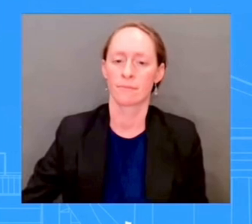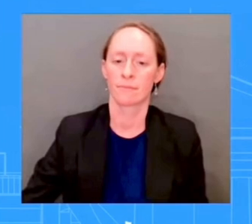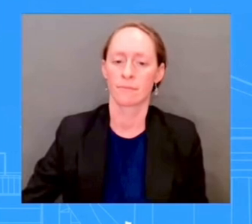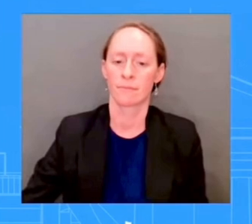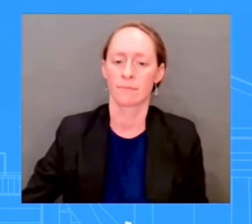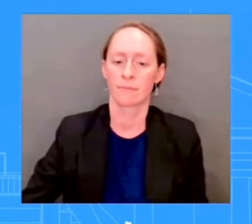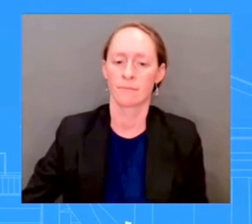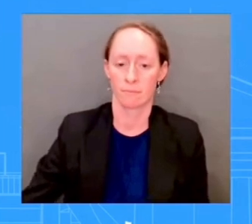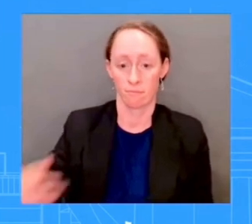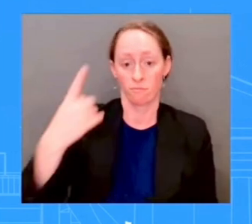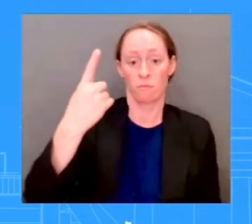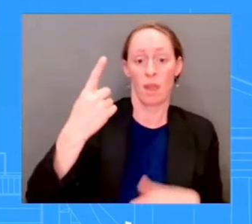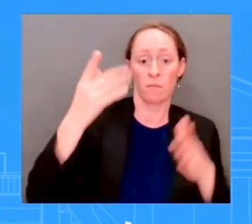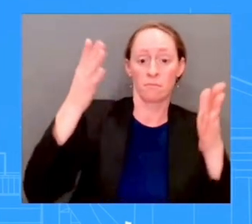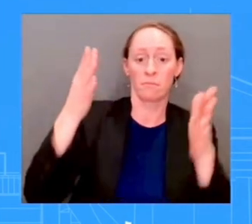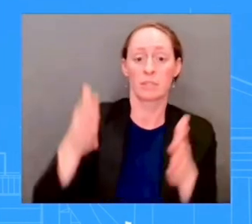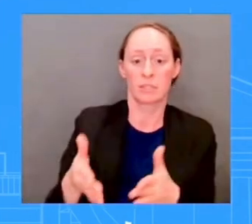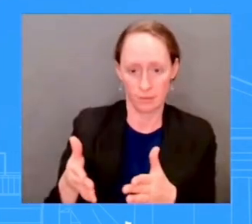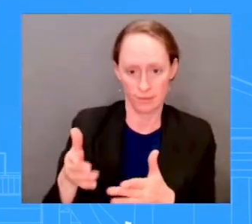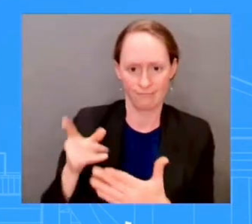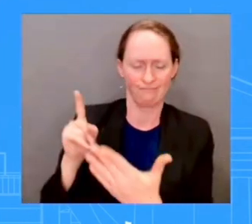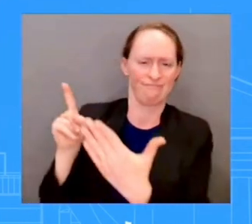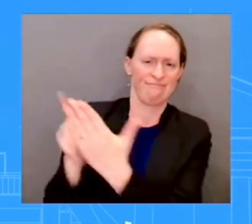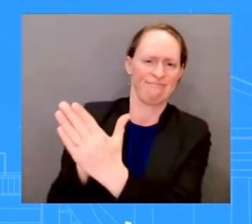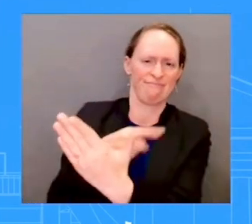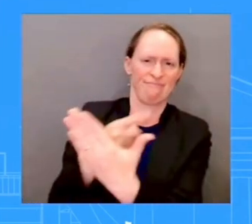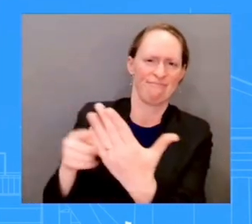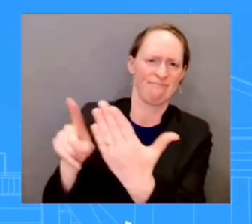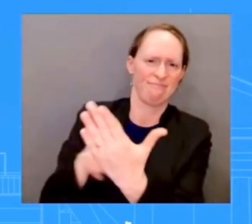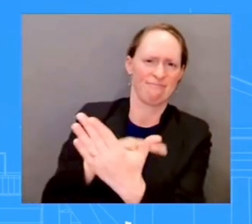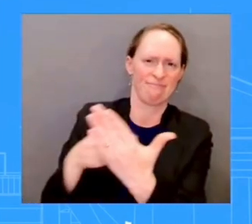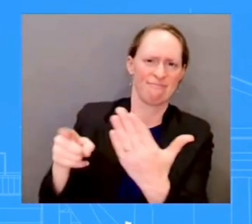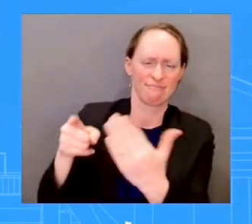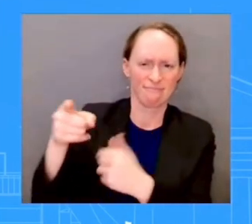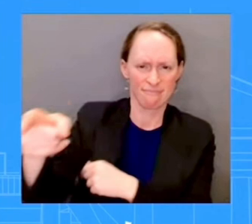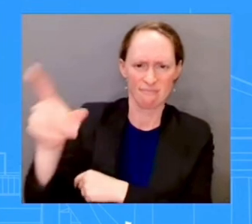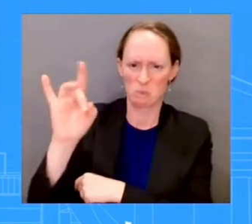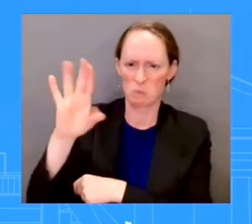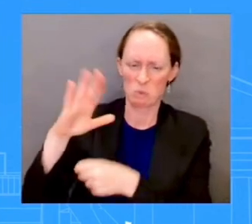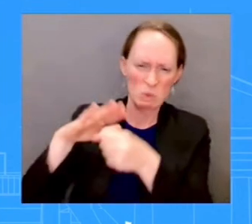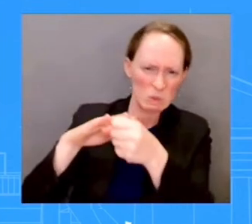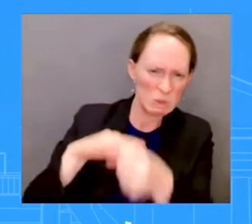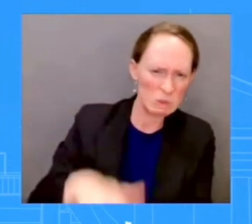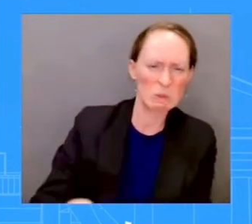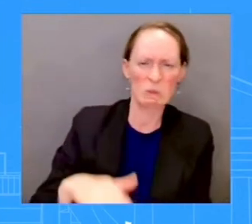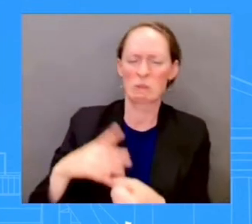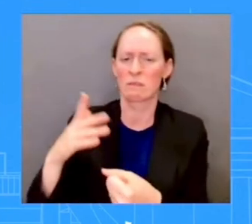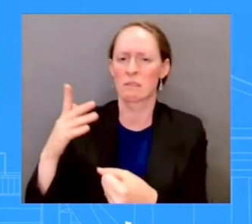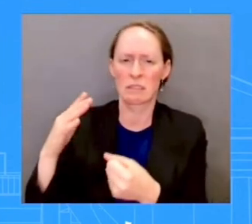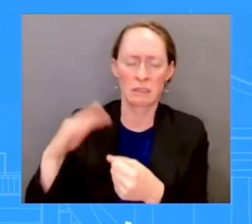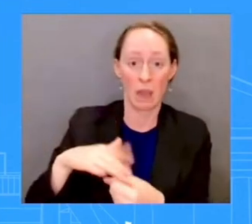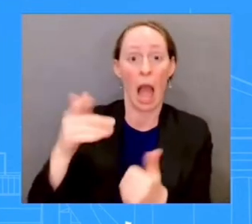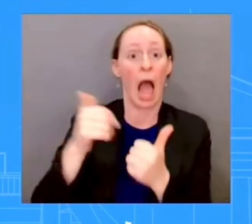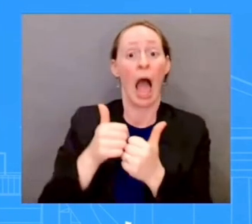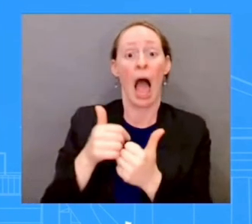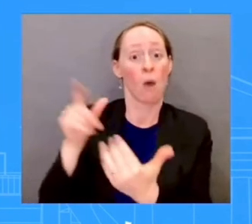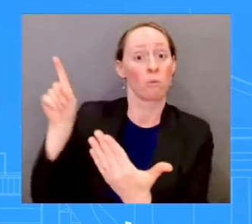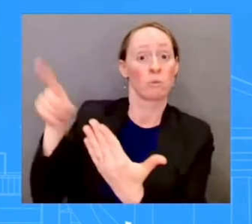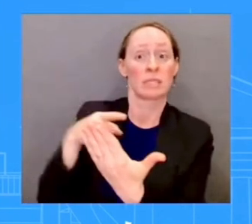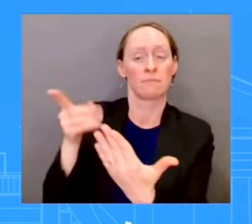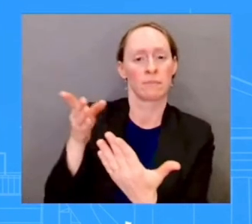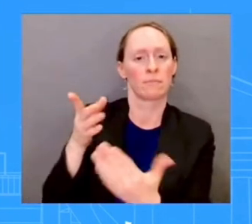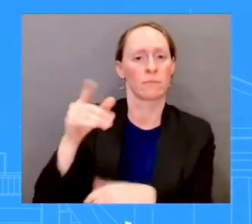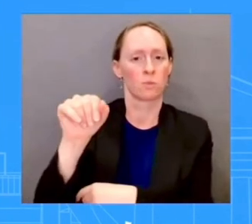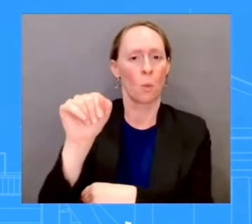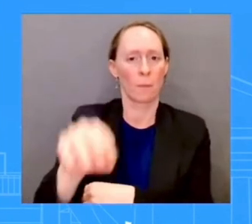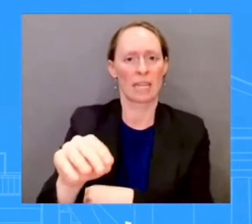have a comment on that? And what role does that play when there is speculation that the president could meet with the conference at the